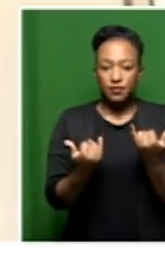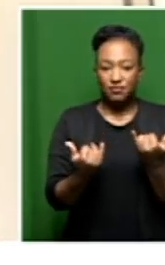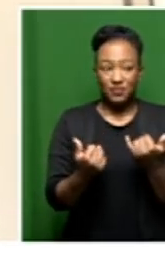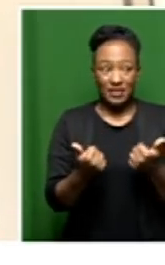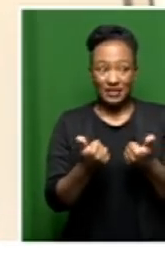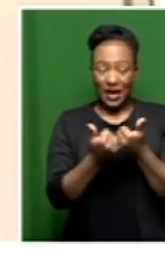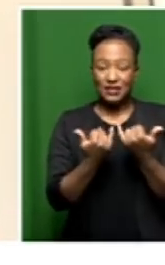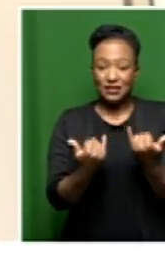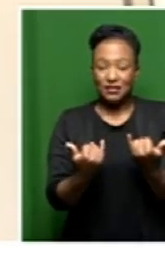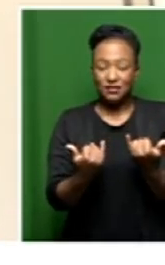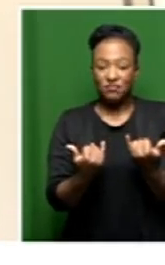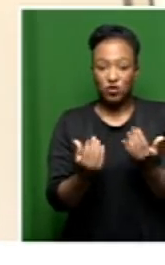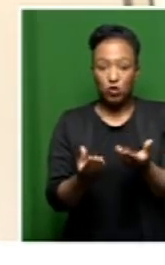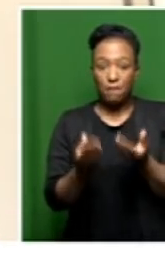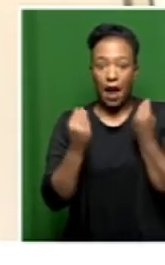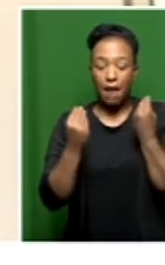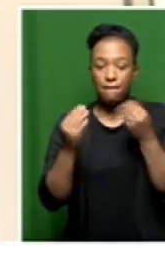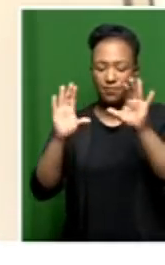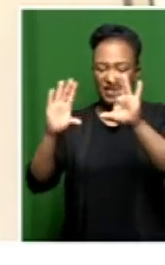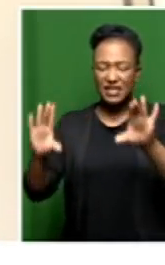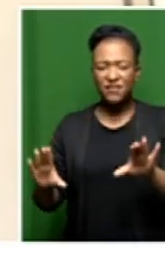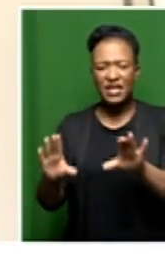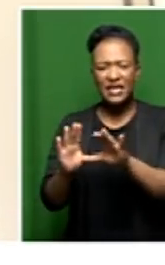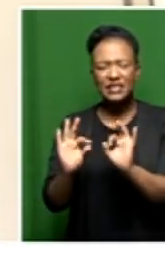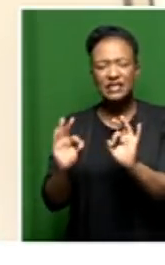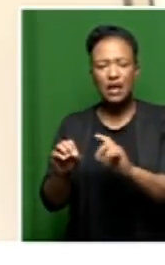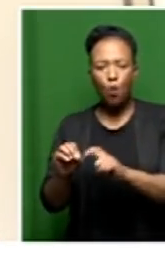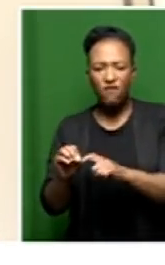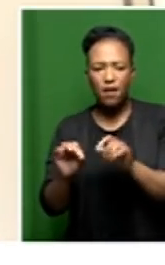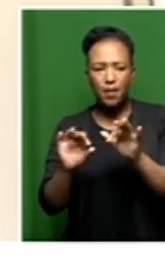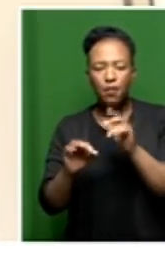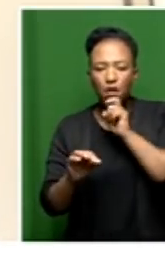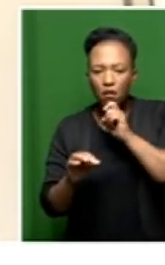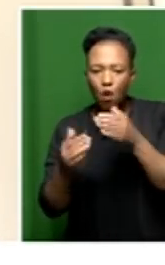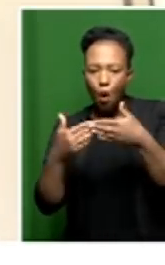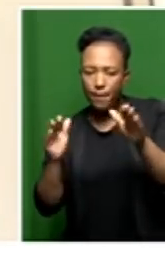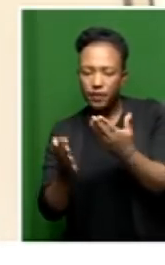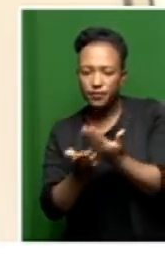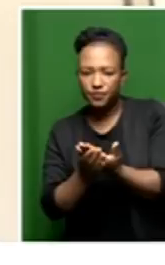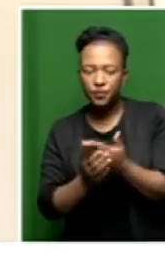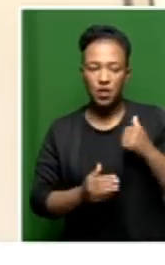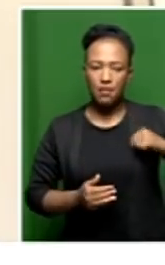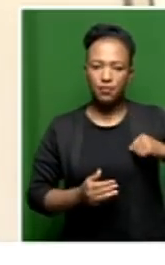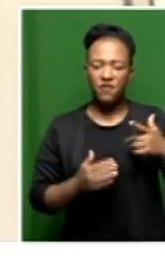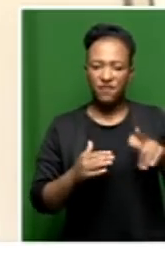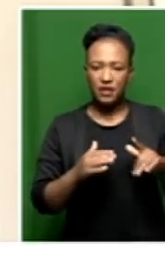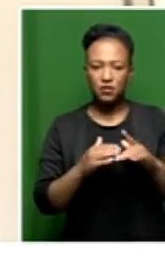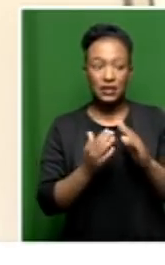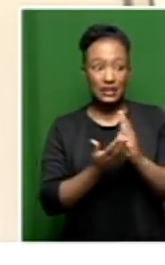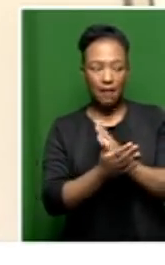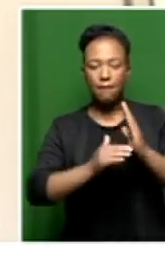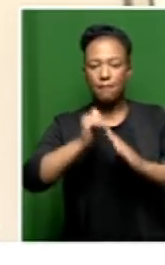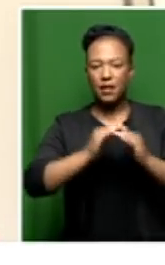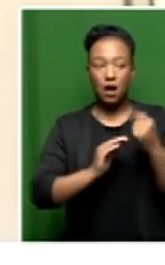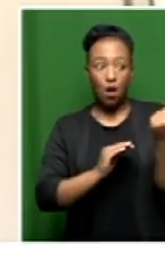we are facing with regards to getting occupancy certificate from the very municipalities who have implemented some of the buildings, this is not the